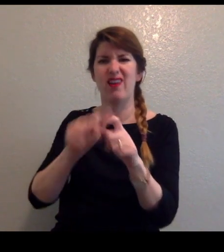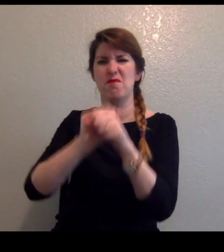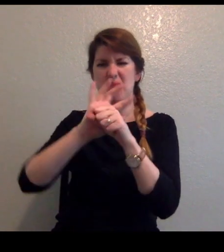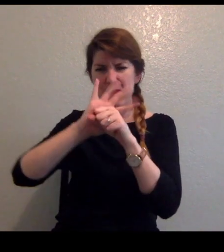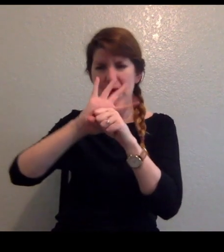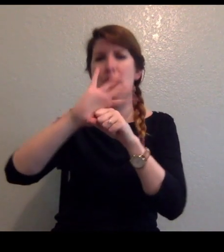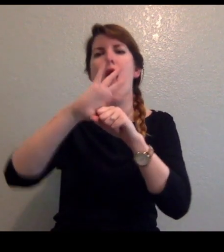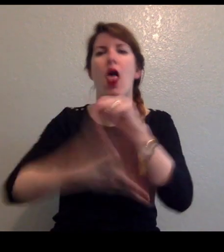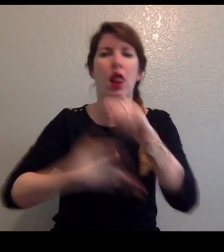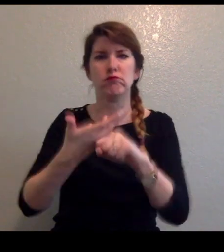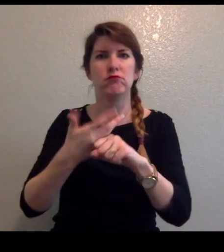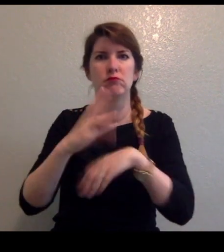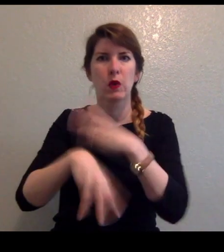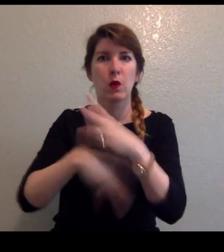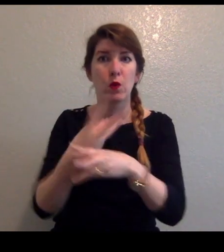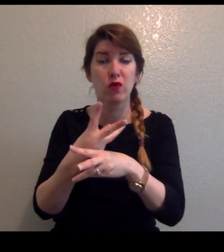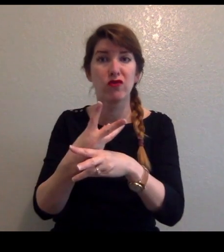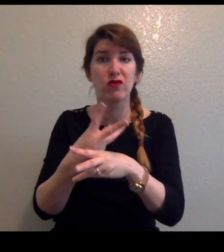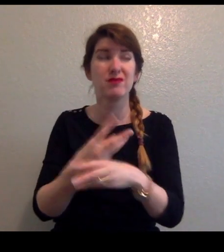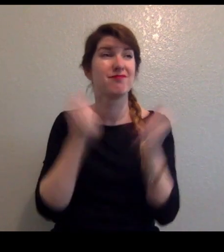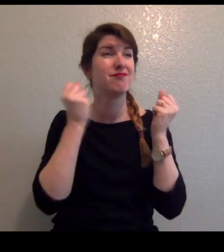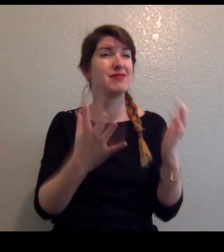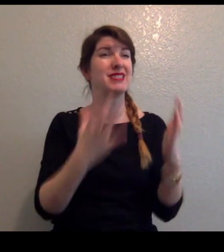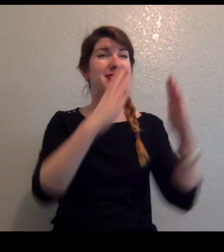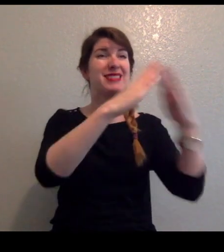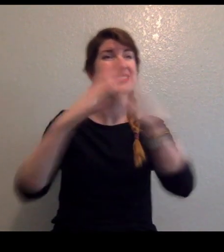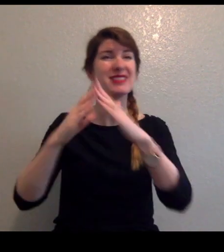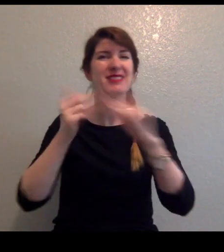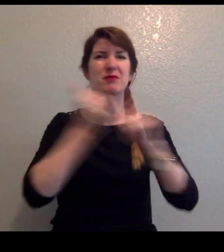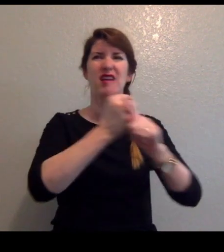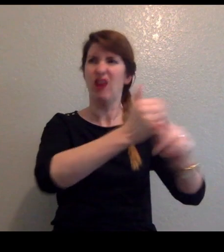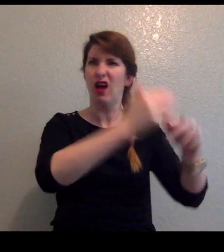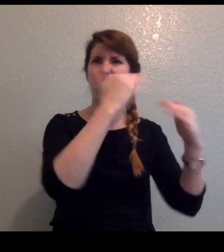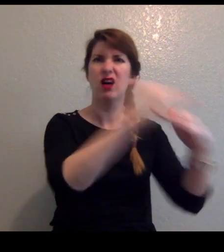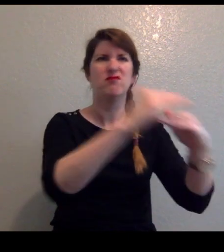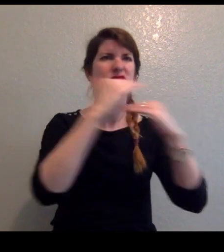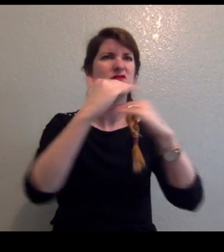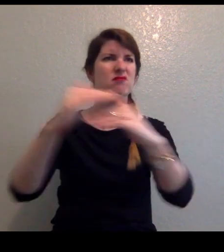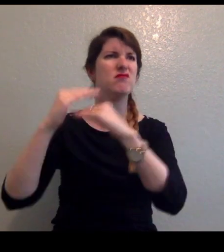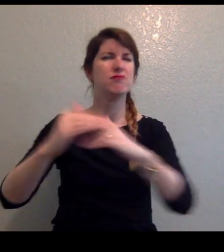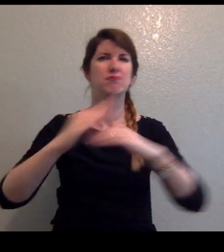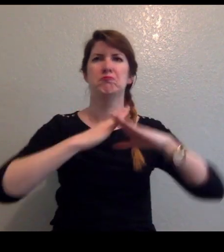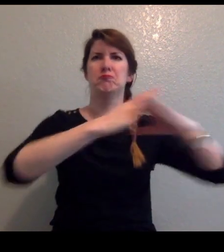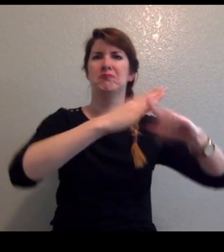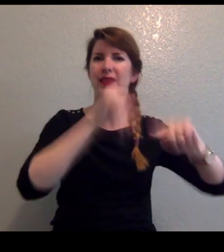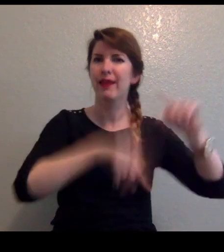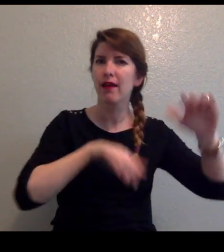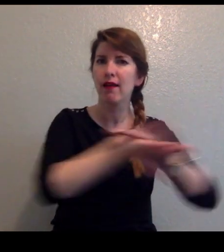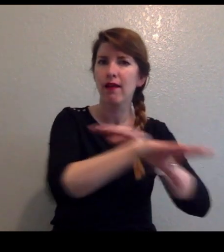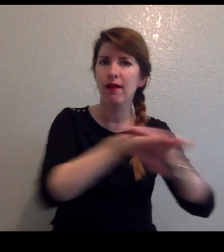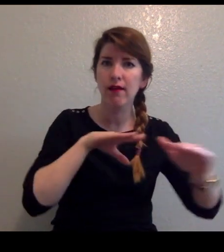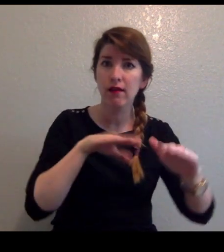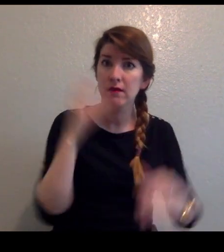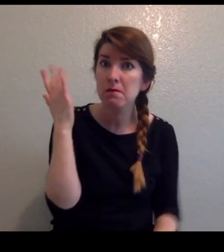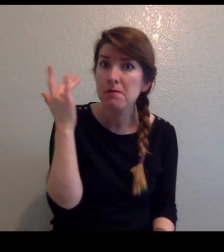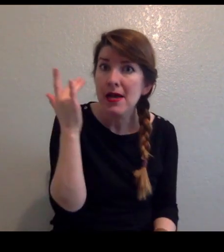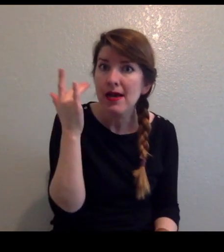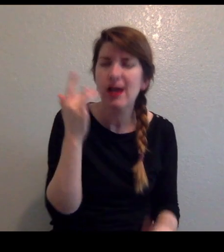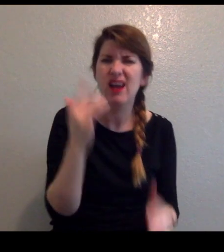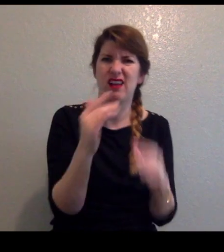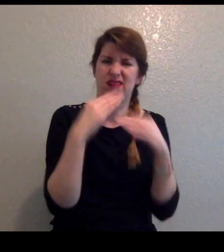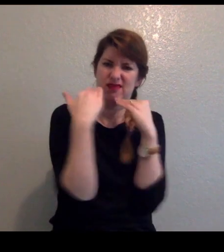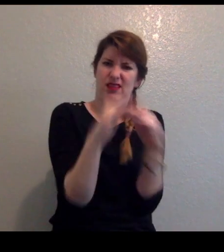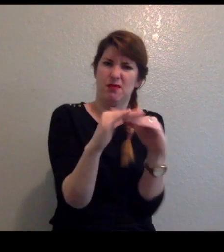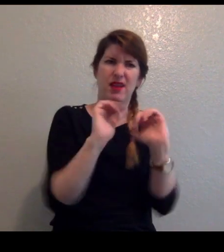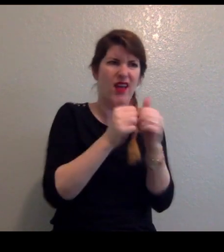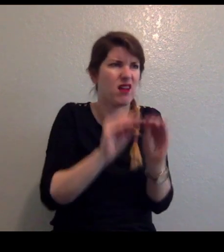been quarantined or closed off to slow the disease's spread. Fortunately, viruses can't get around without our help.